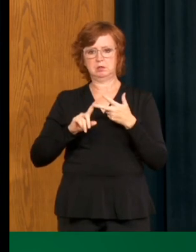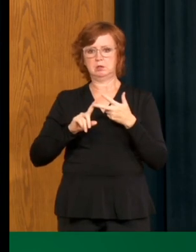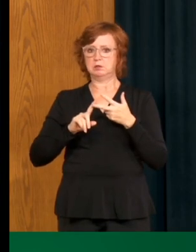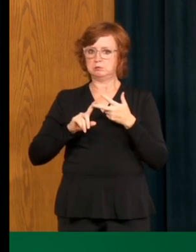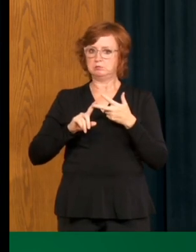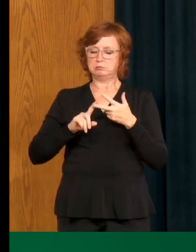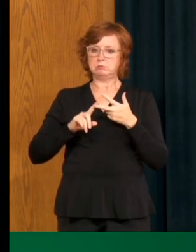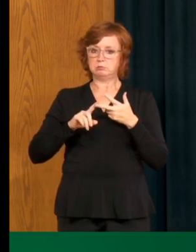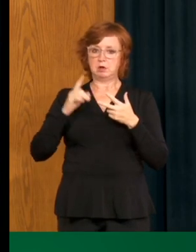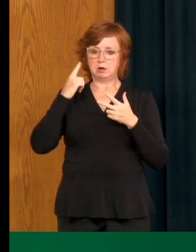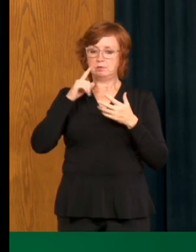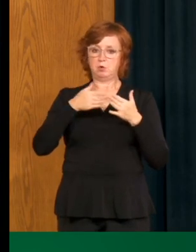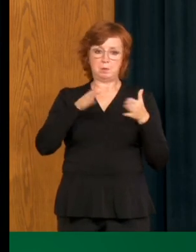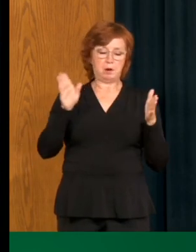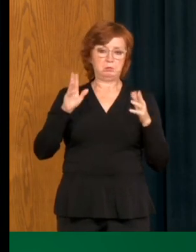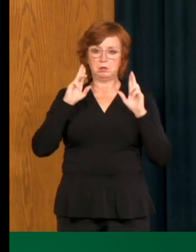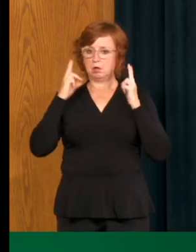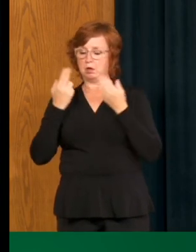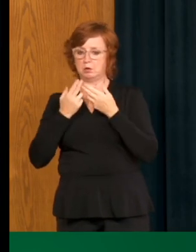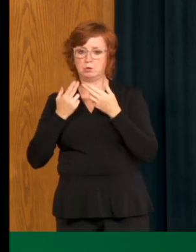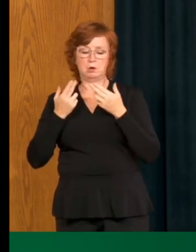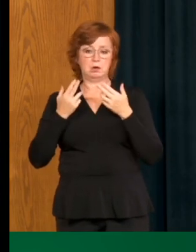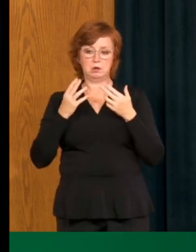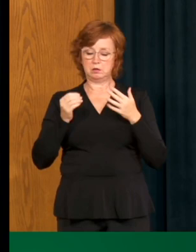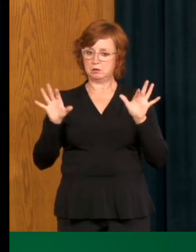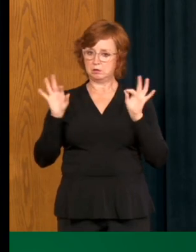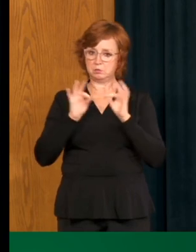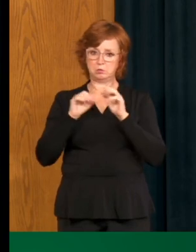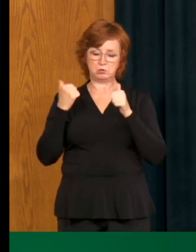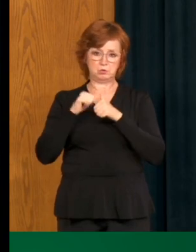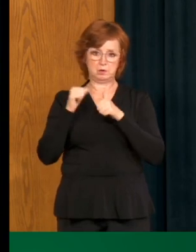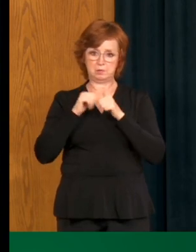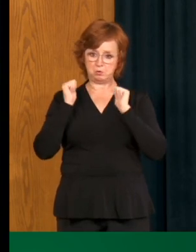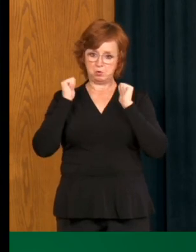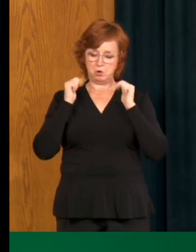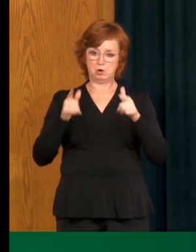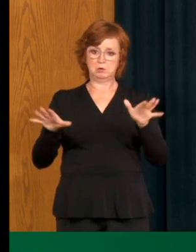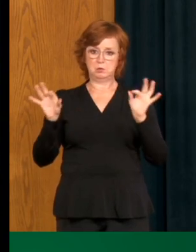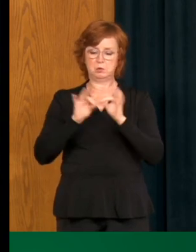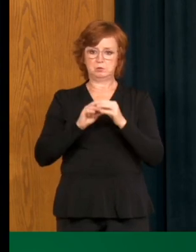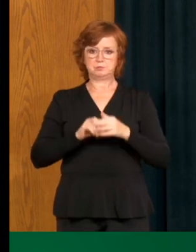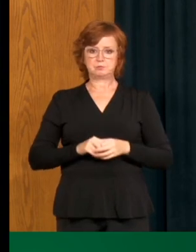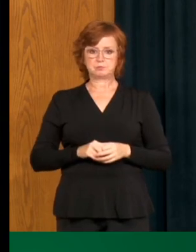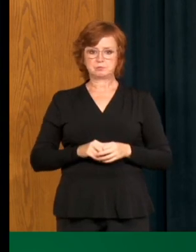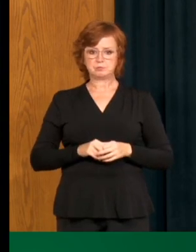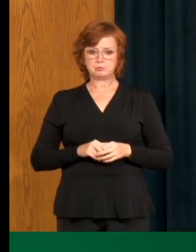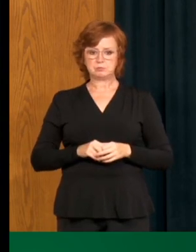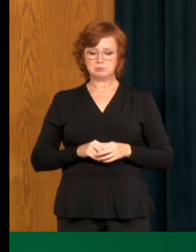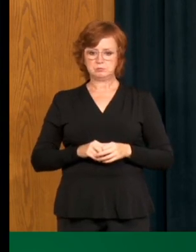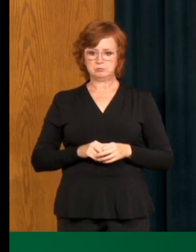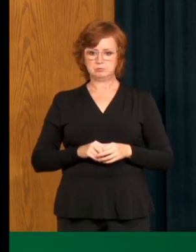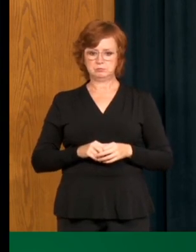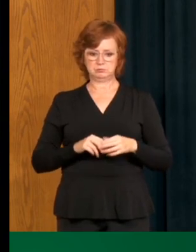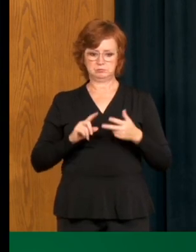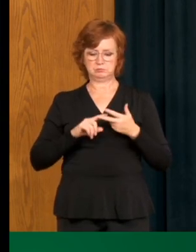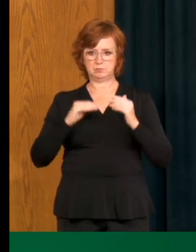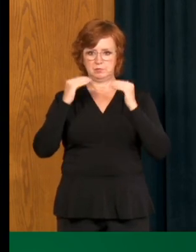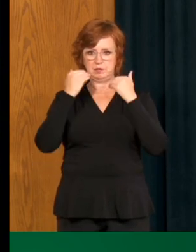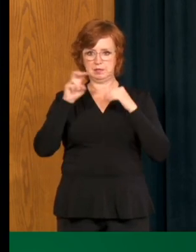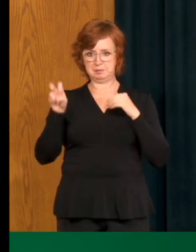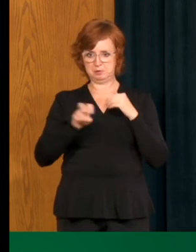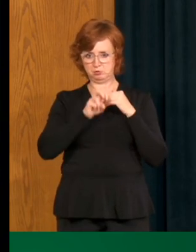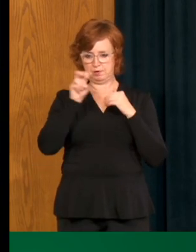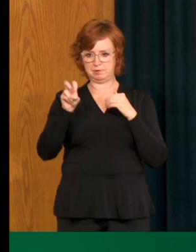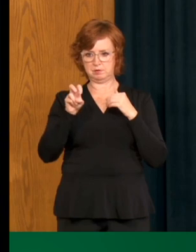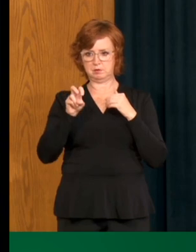Hutterite communities and very clear that they apply to all Saskatchewan communities. Ensuring that we limit our travel where we can and the vast